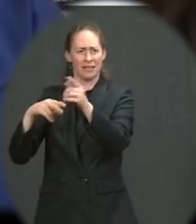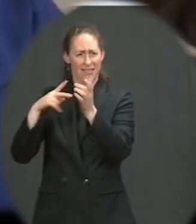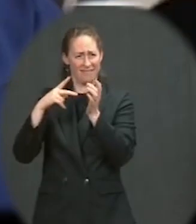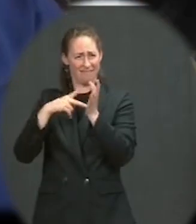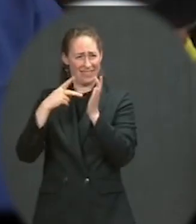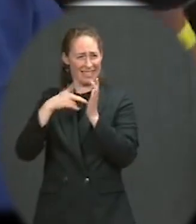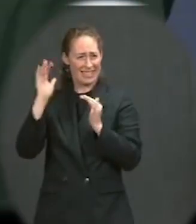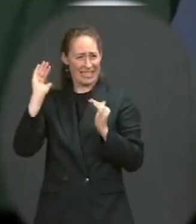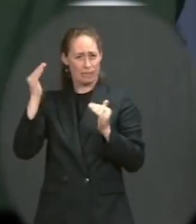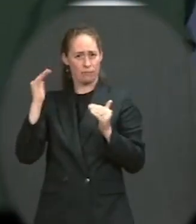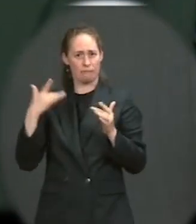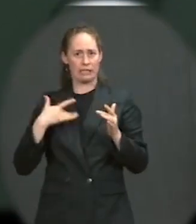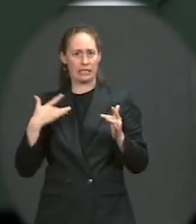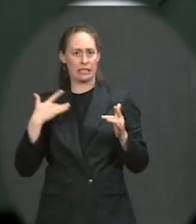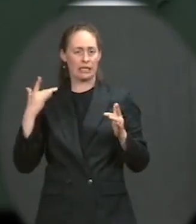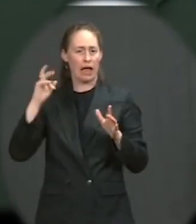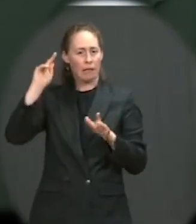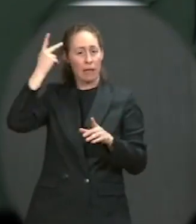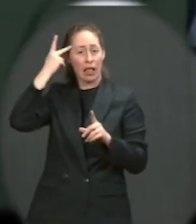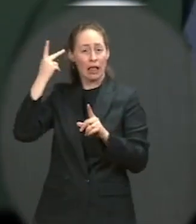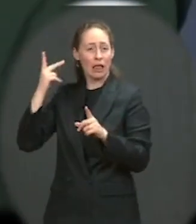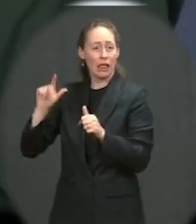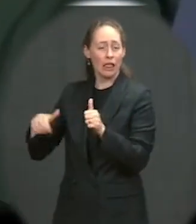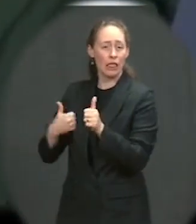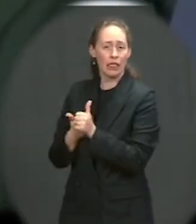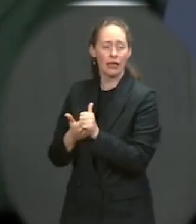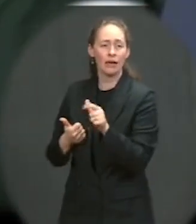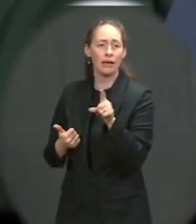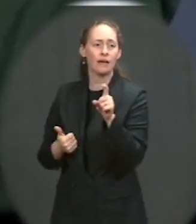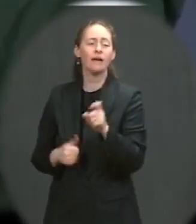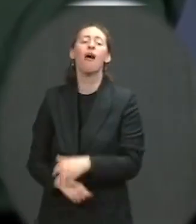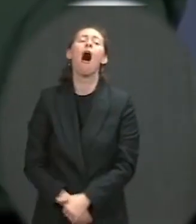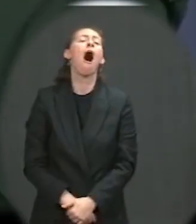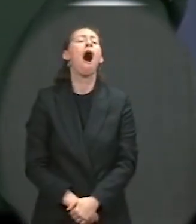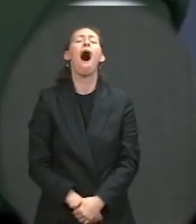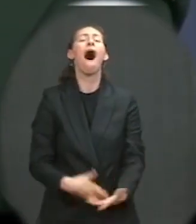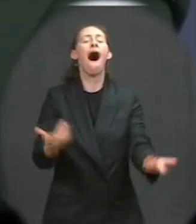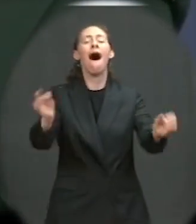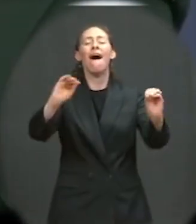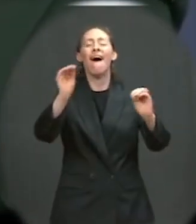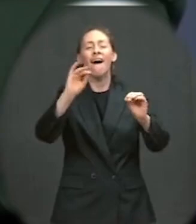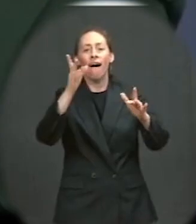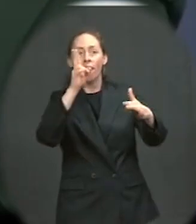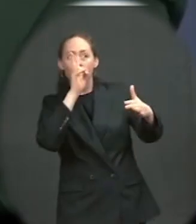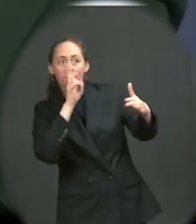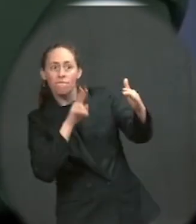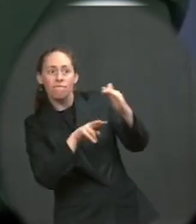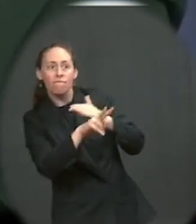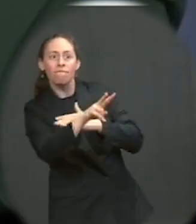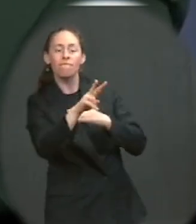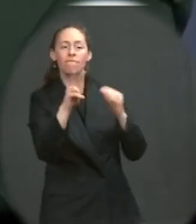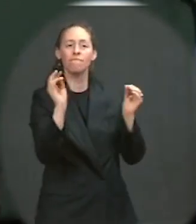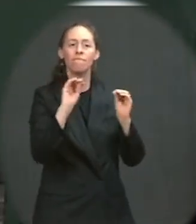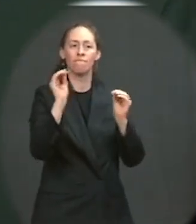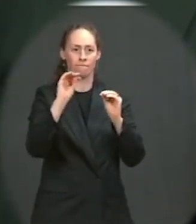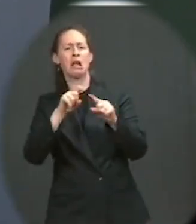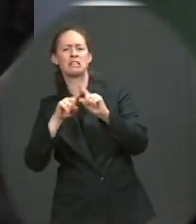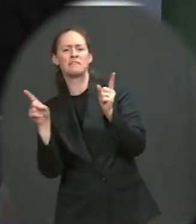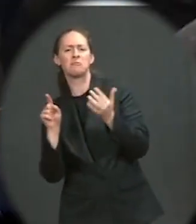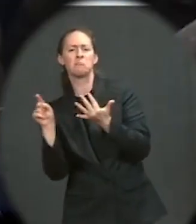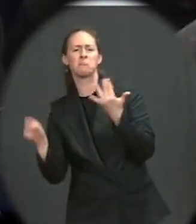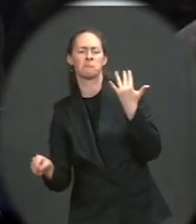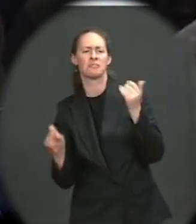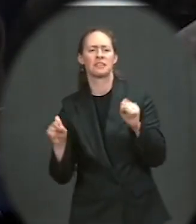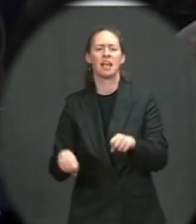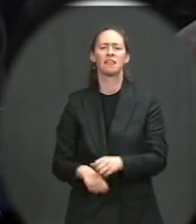timing of this? Well, Kelly, would say that we have no way to predict what former President Trump will say when he goes to the border.